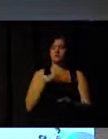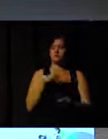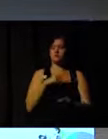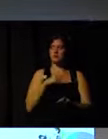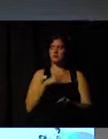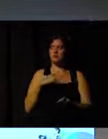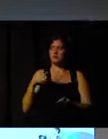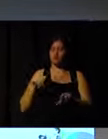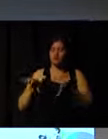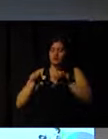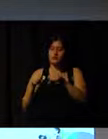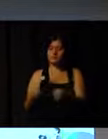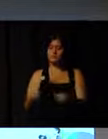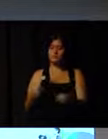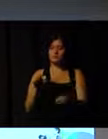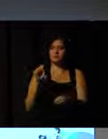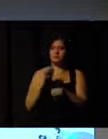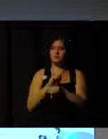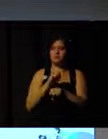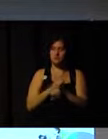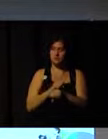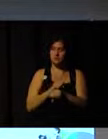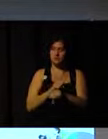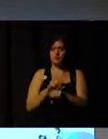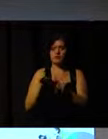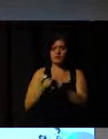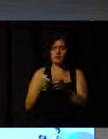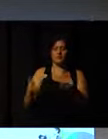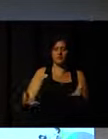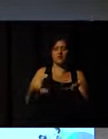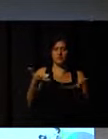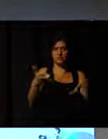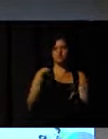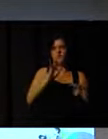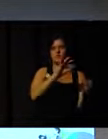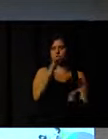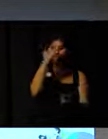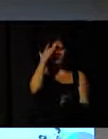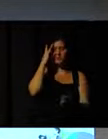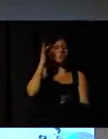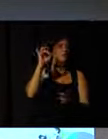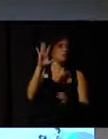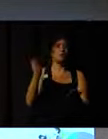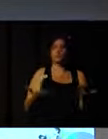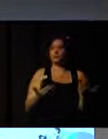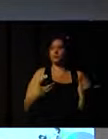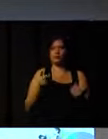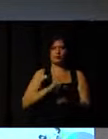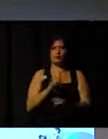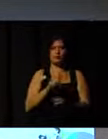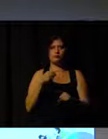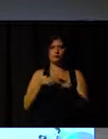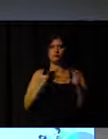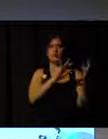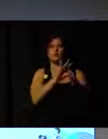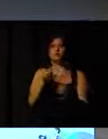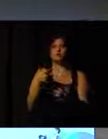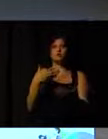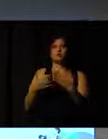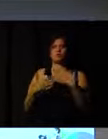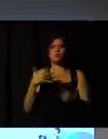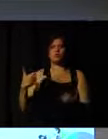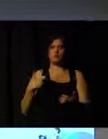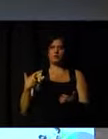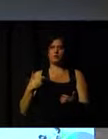inspire the generation for all young people, and not just the people who will sort of flock to it, you need to start